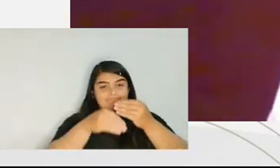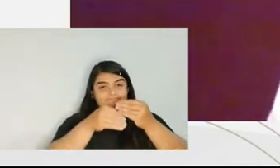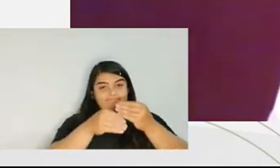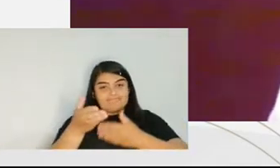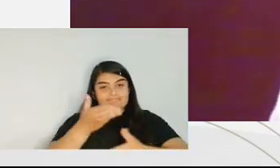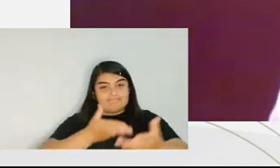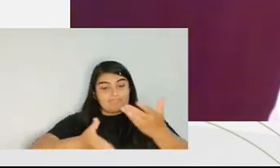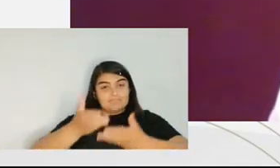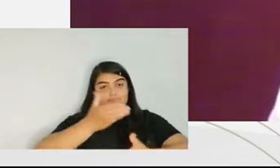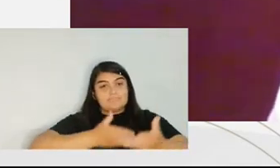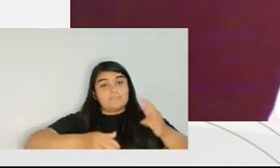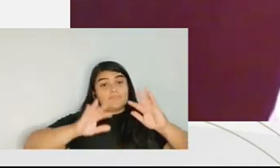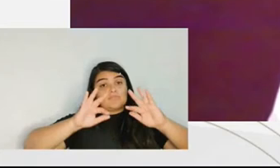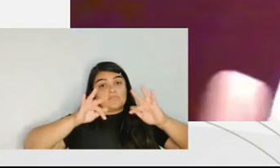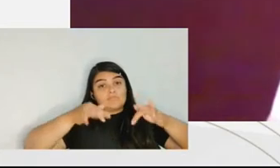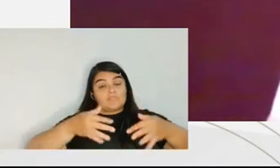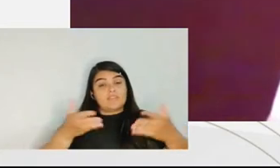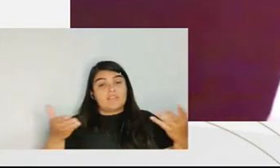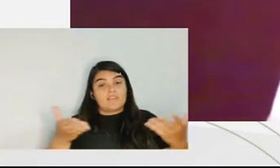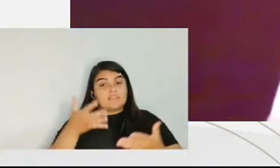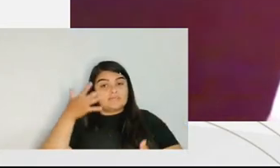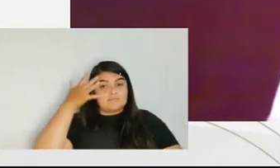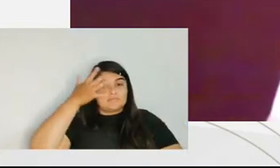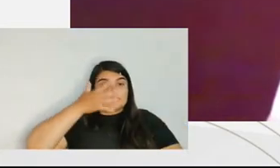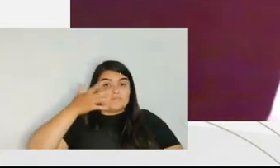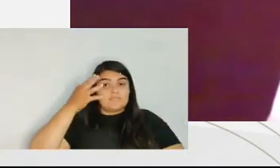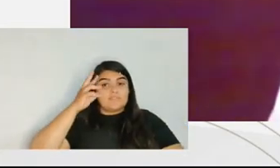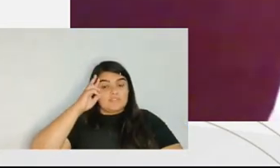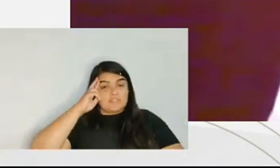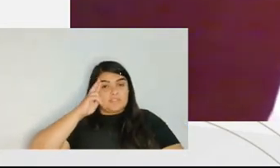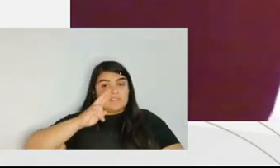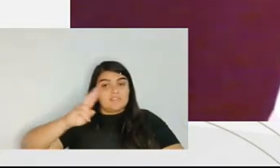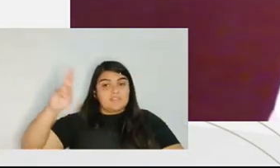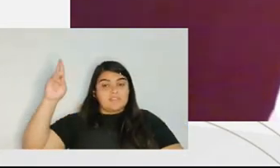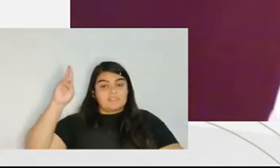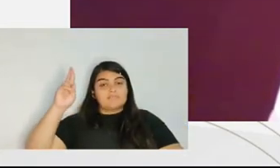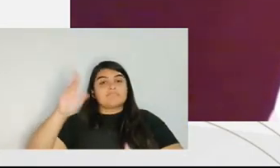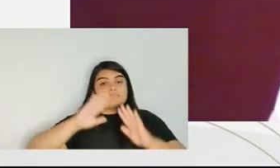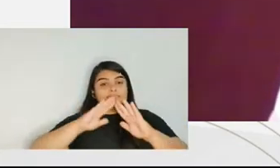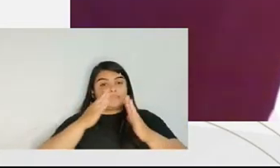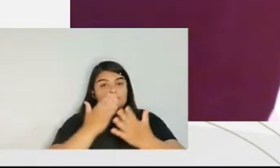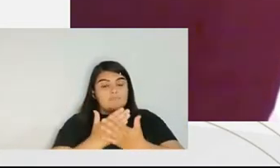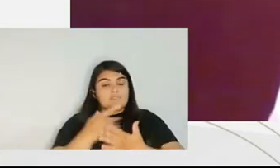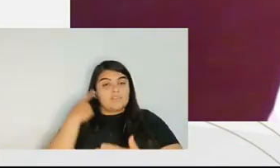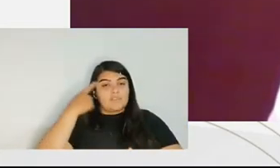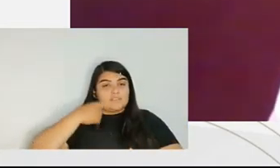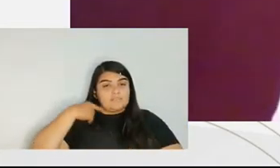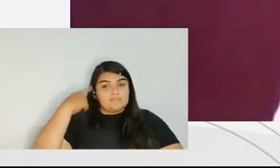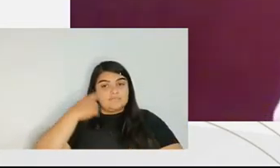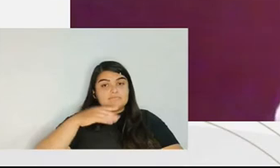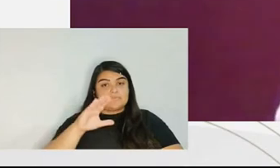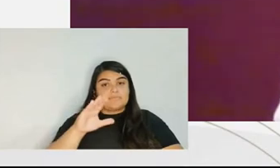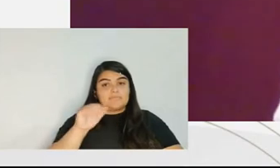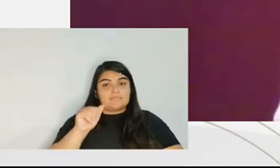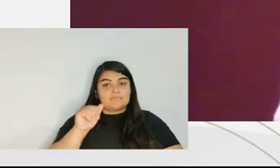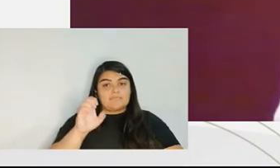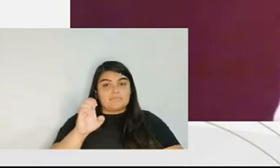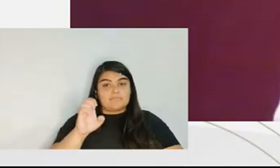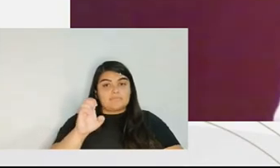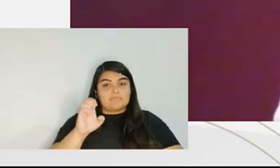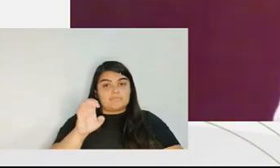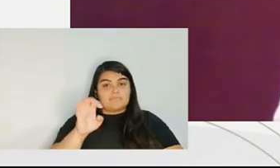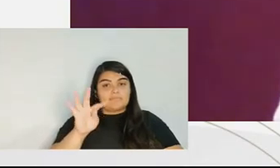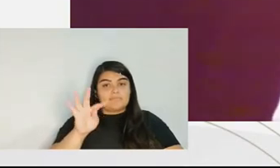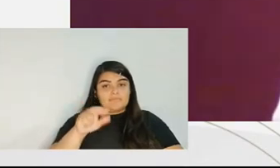happy that you've all participated in the foreclosure. I'll pass on the word to this Embargador